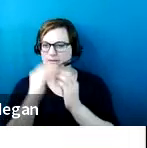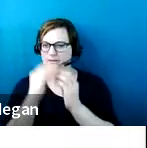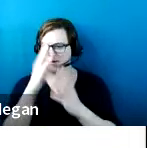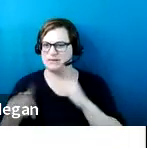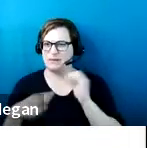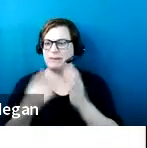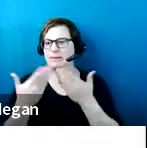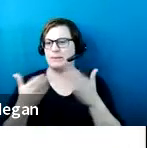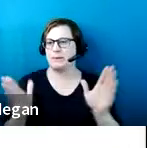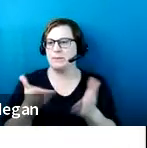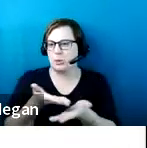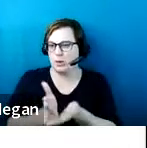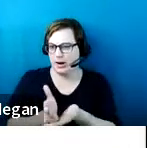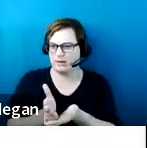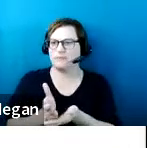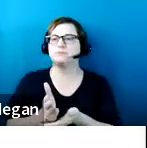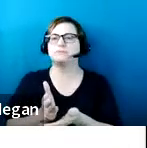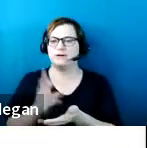of way guidelines.